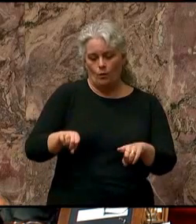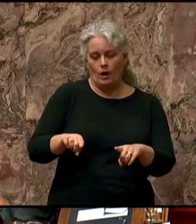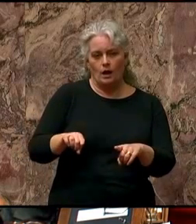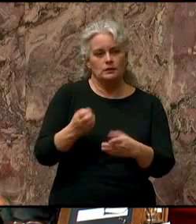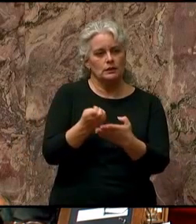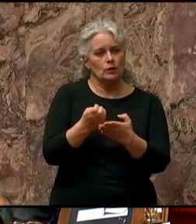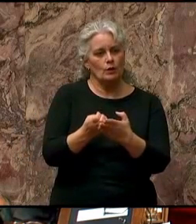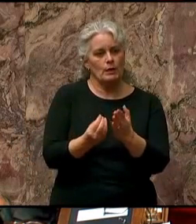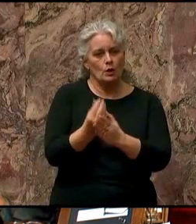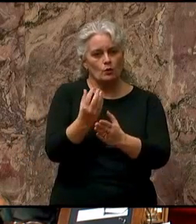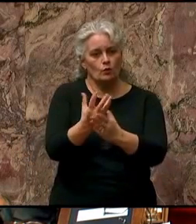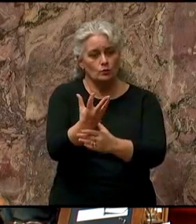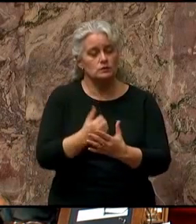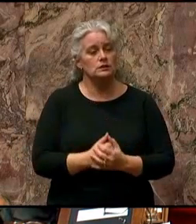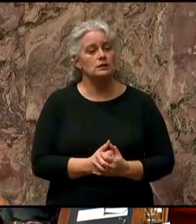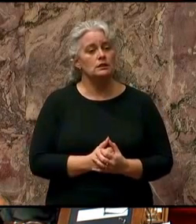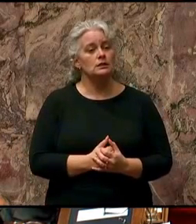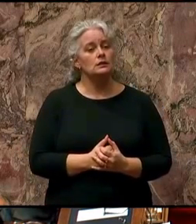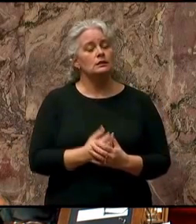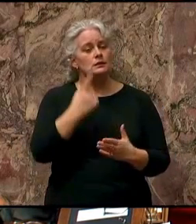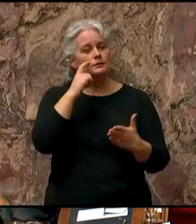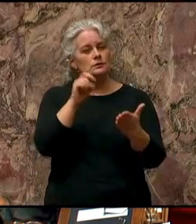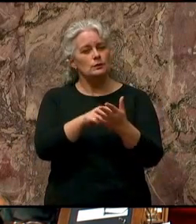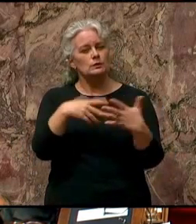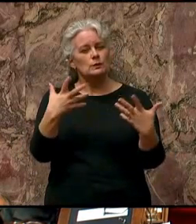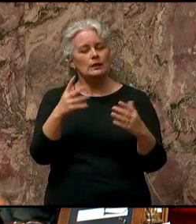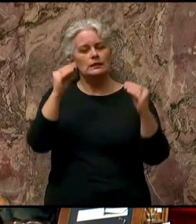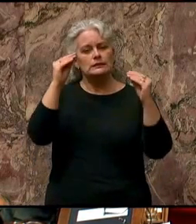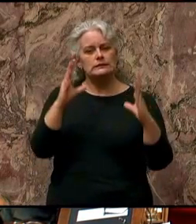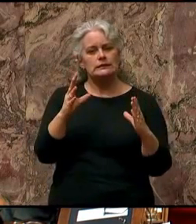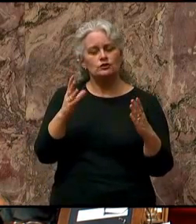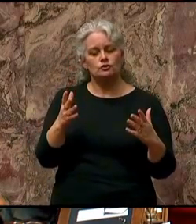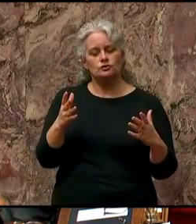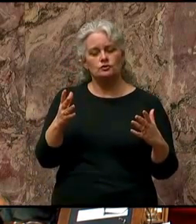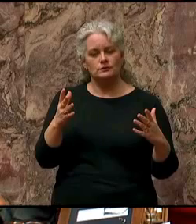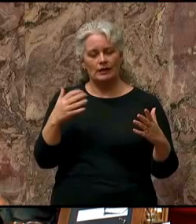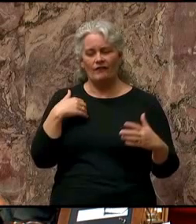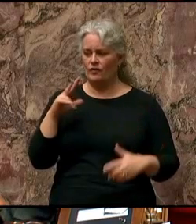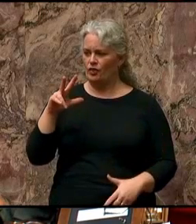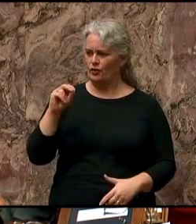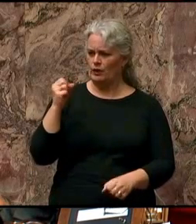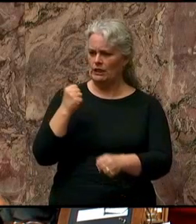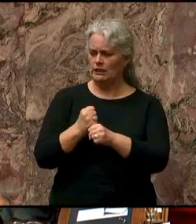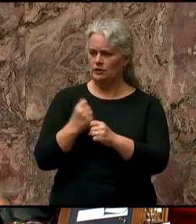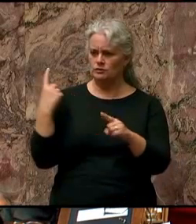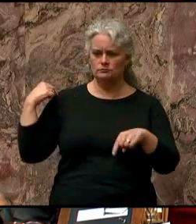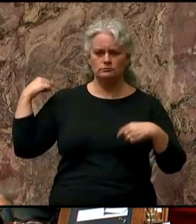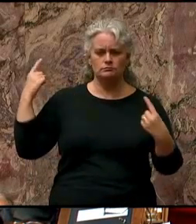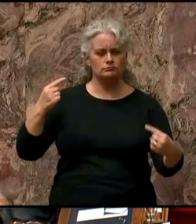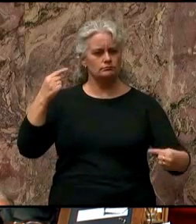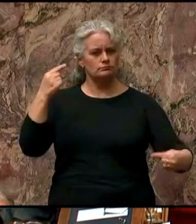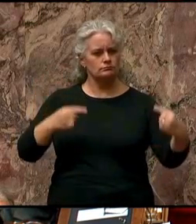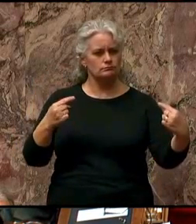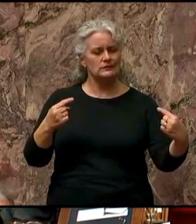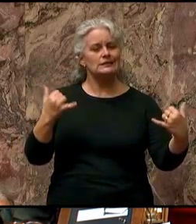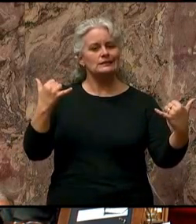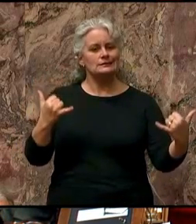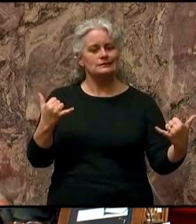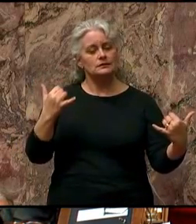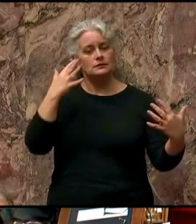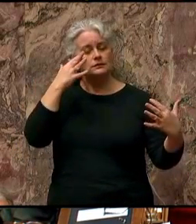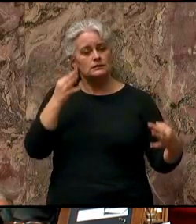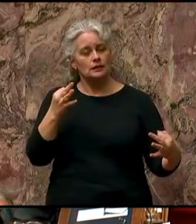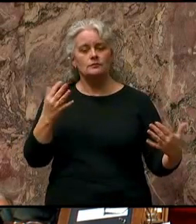Most notably, the provincial government and teachers' federations set aside more than 30 years of discord to reach a